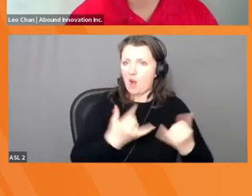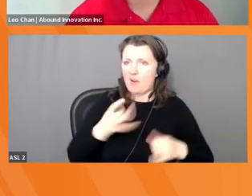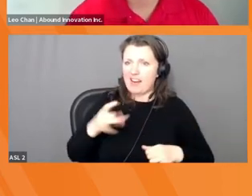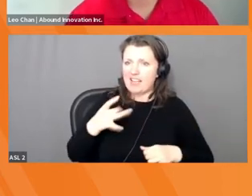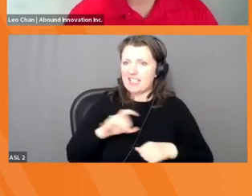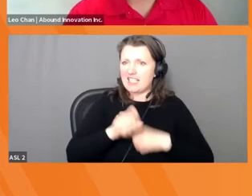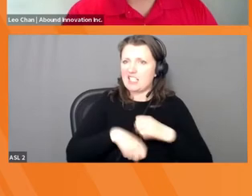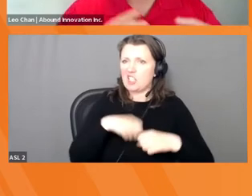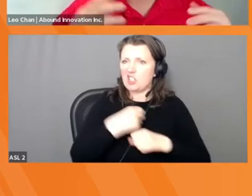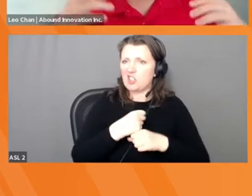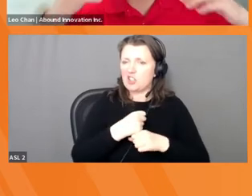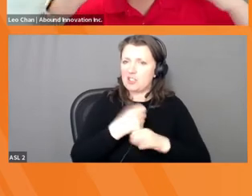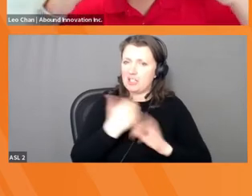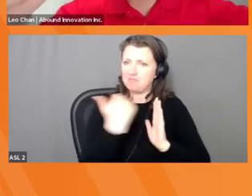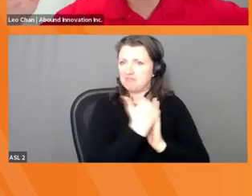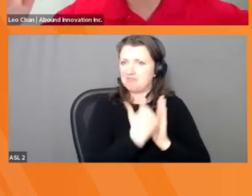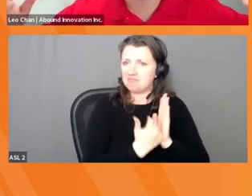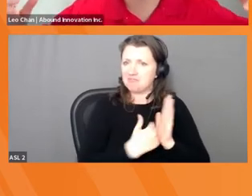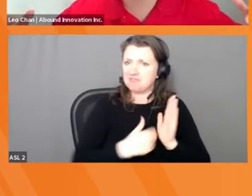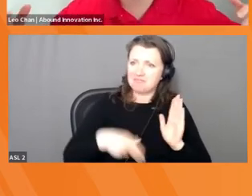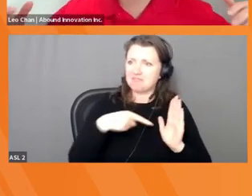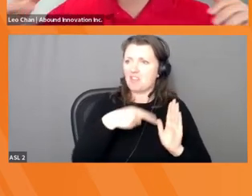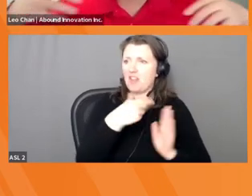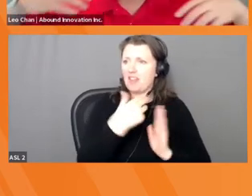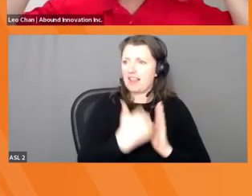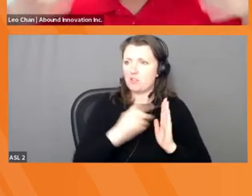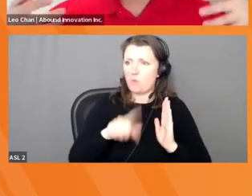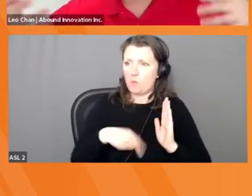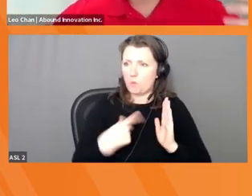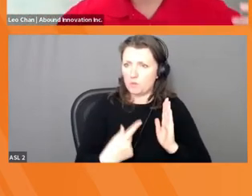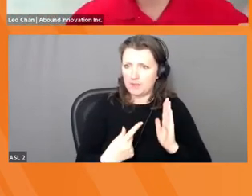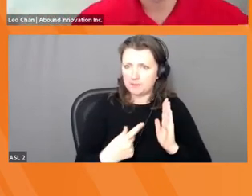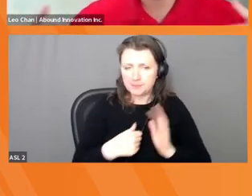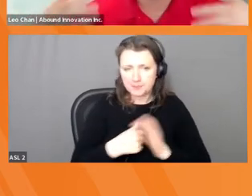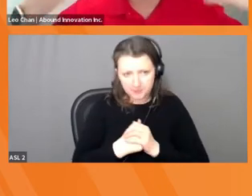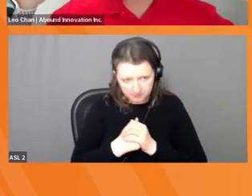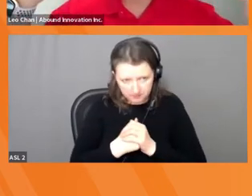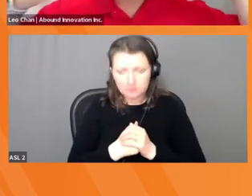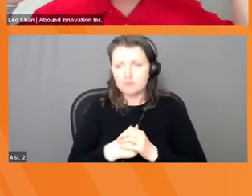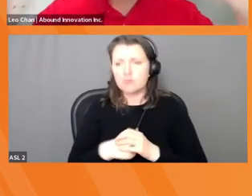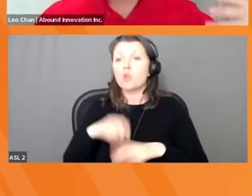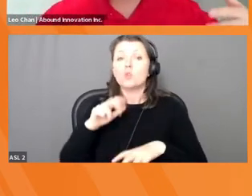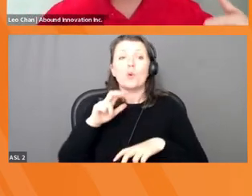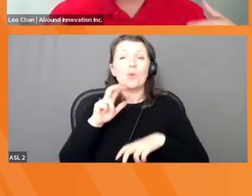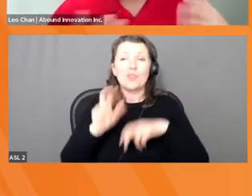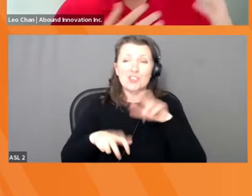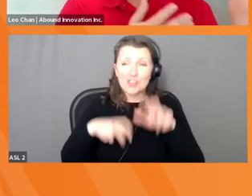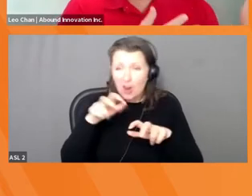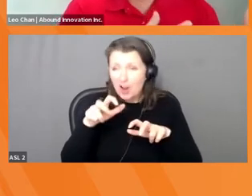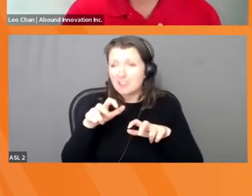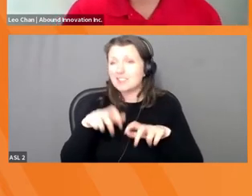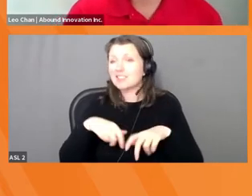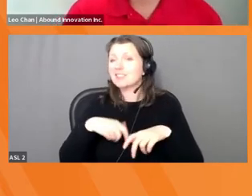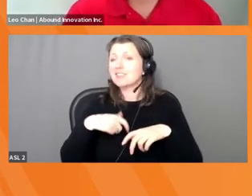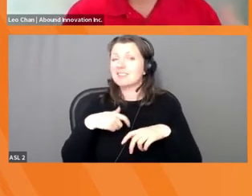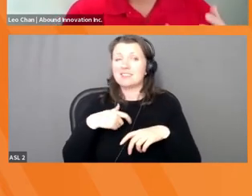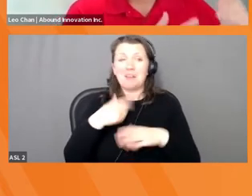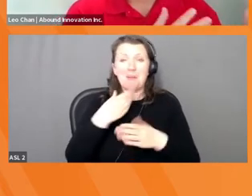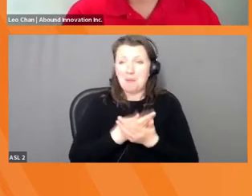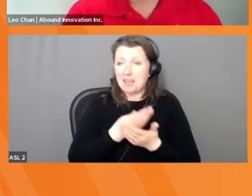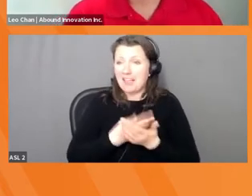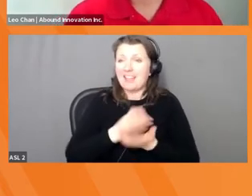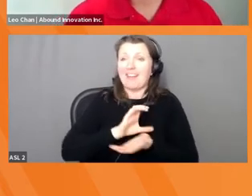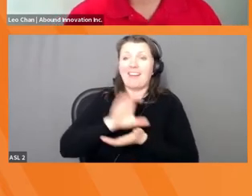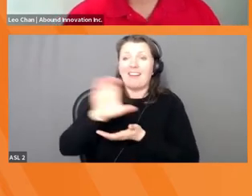2027. So all the investments, all the companies that we have are our stocks and portfolios in, they might not be here